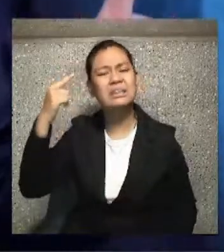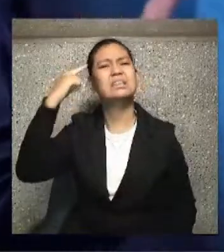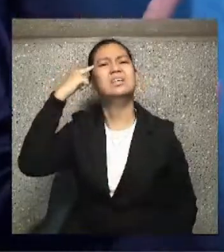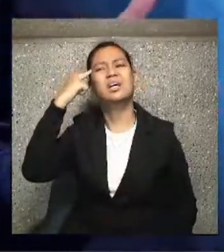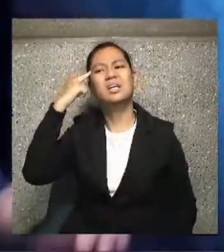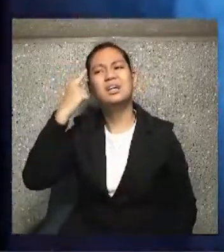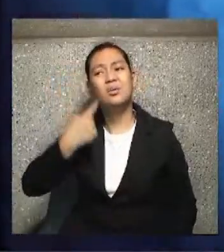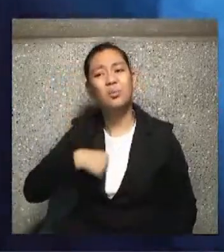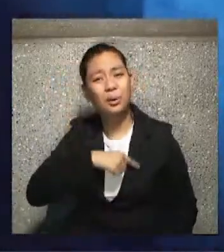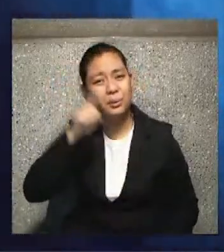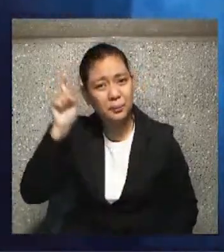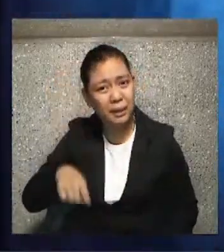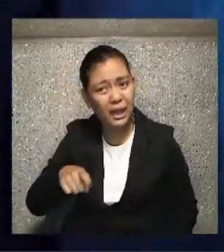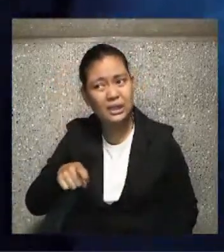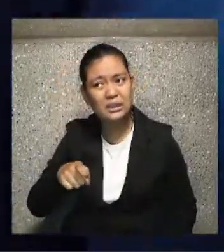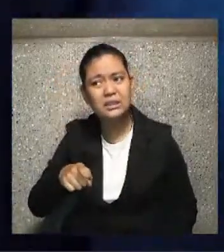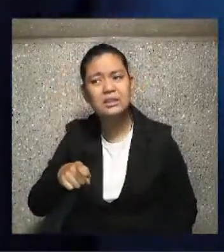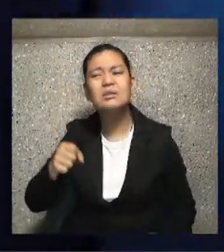be punished.